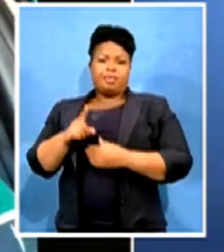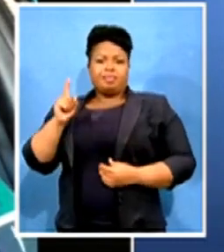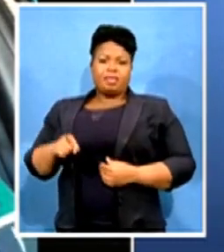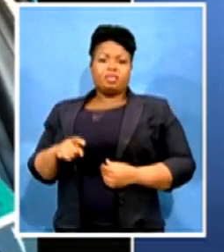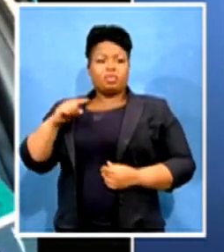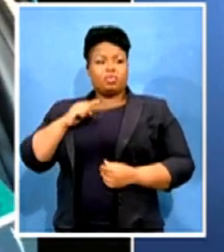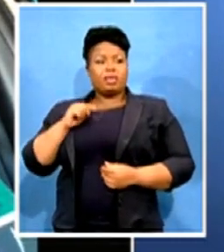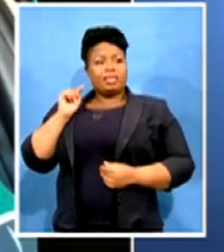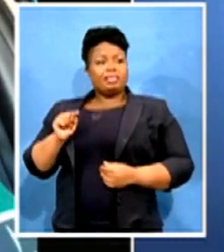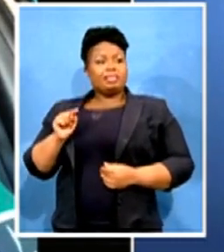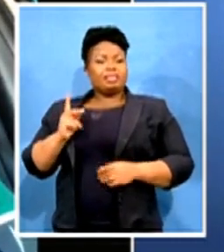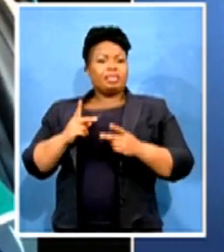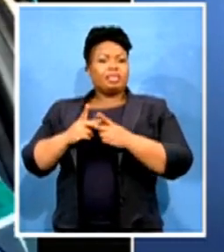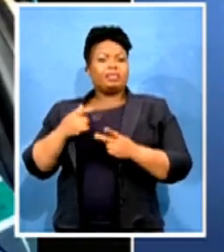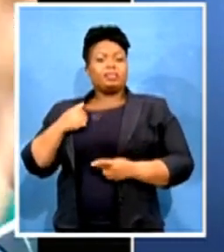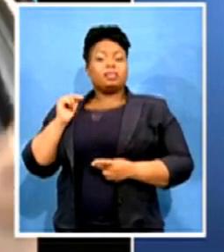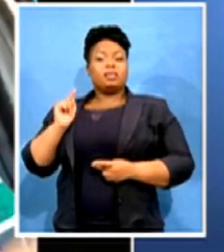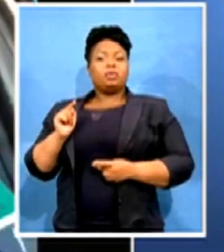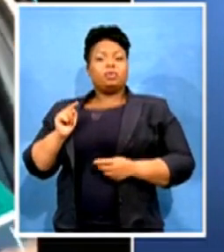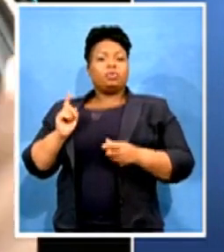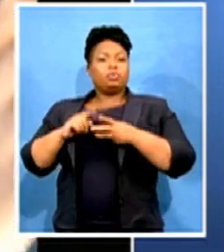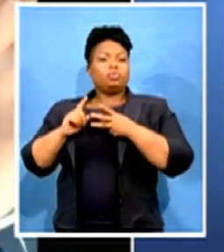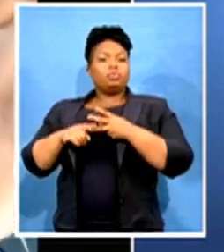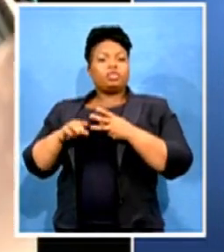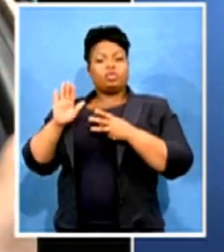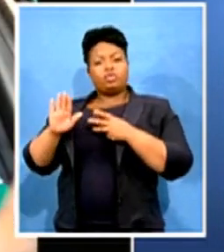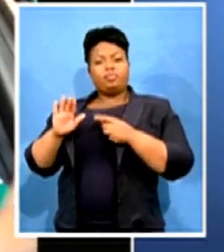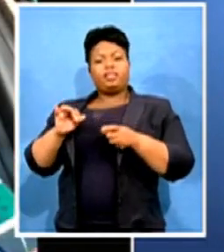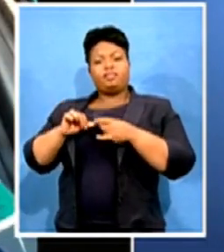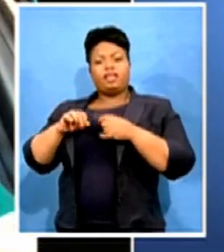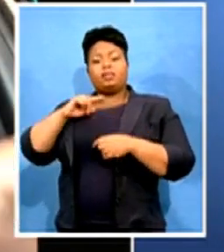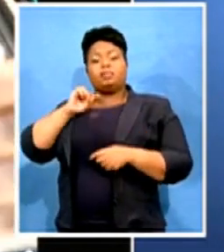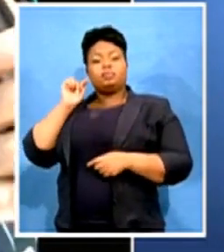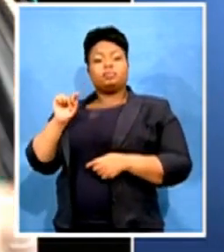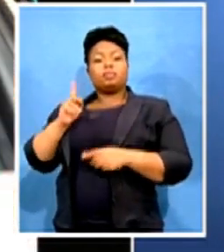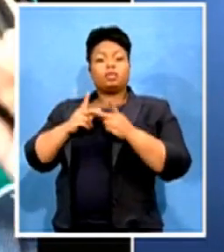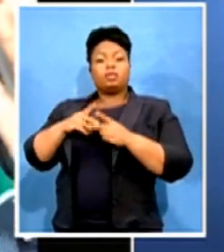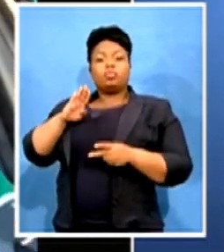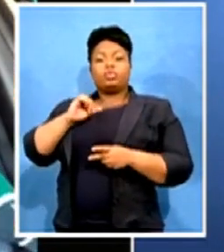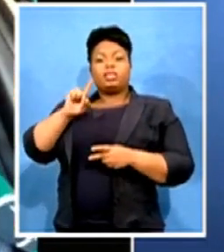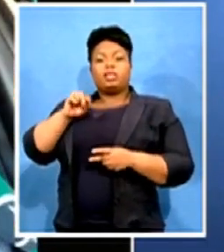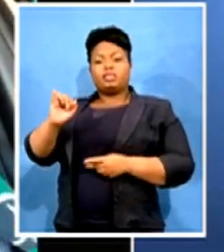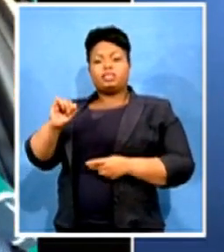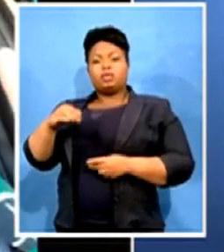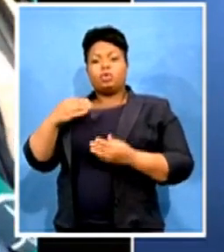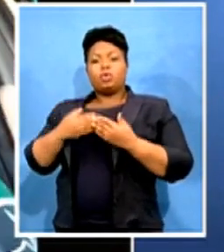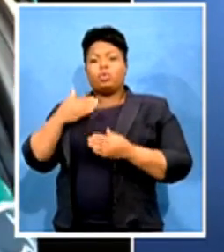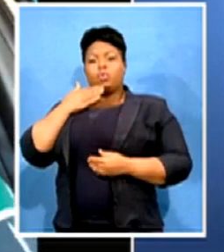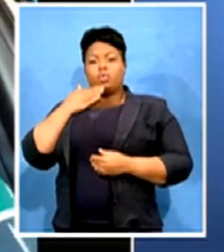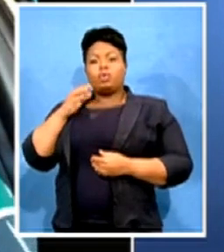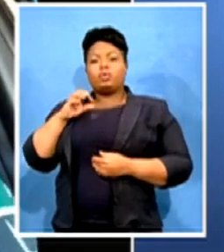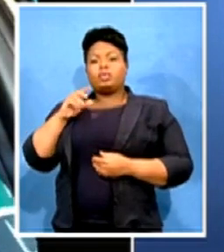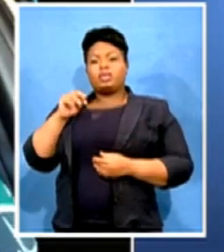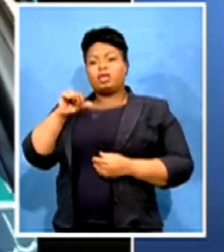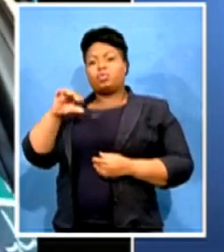-so police station because of Comrade Butelezi or Comrade Betidiakanyo or Comrade Maitu or any